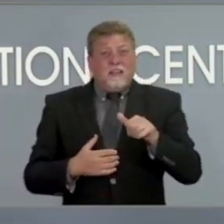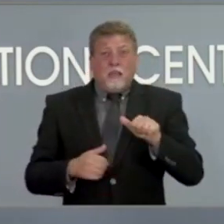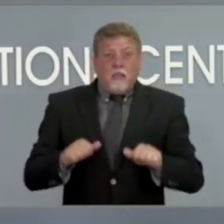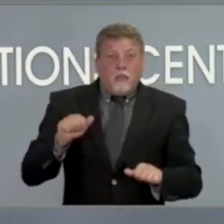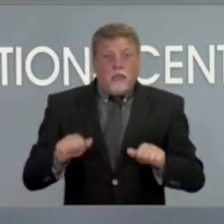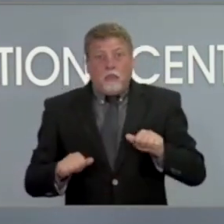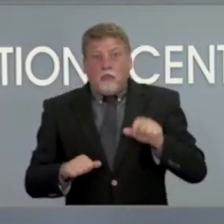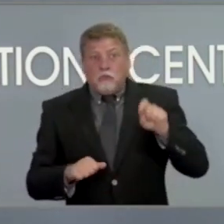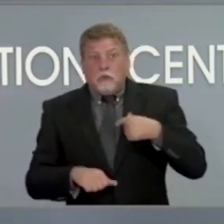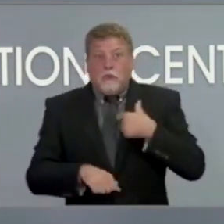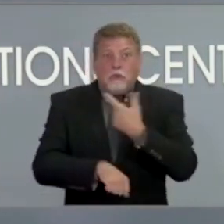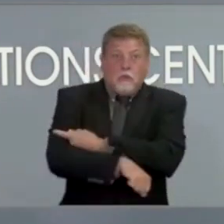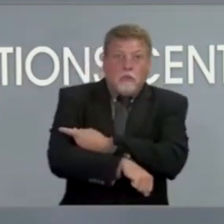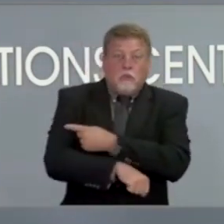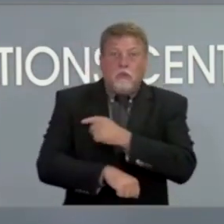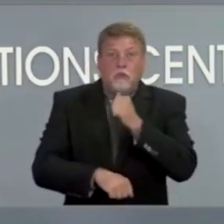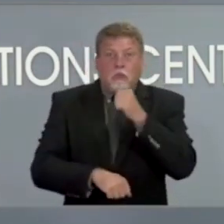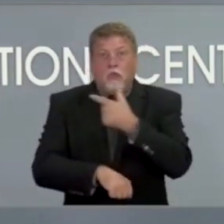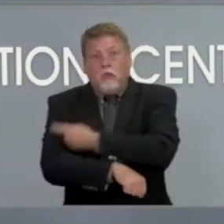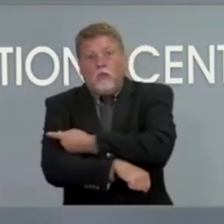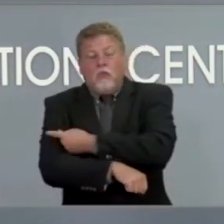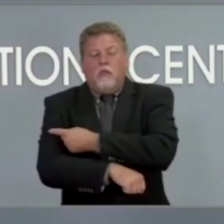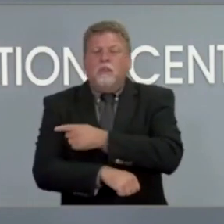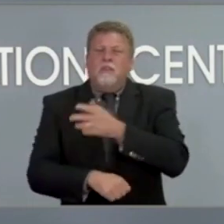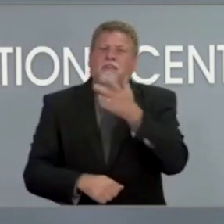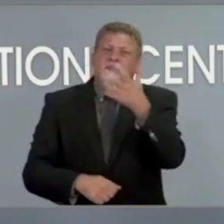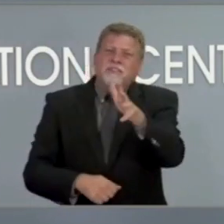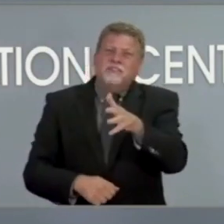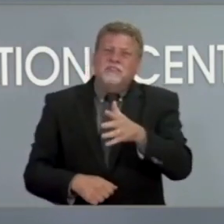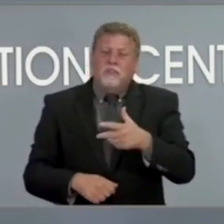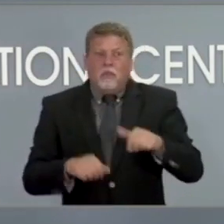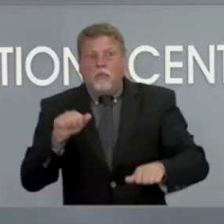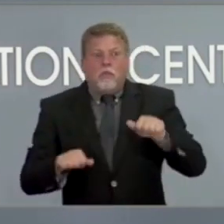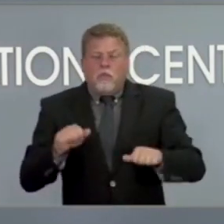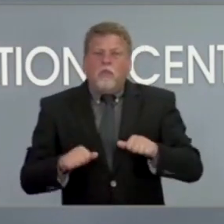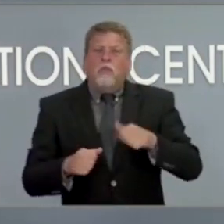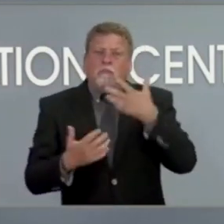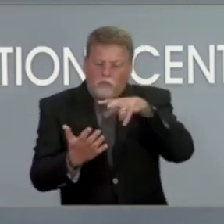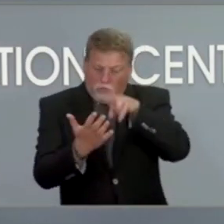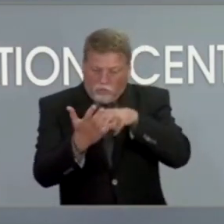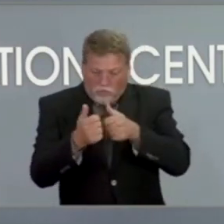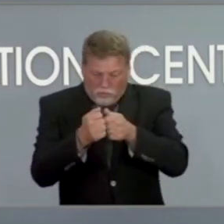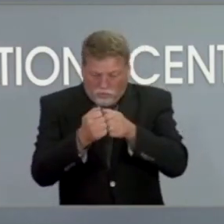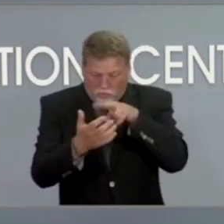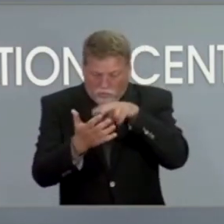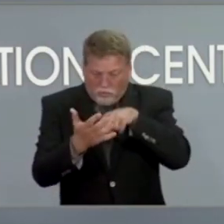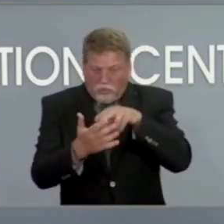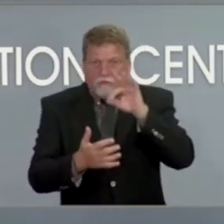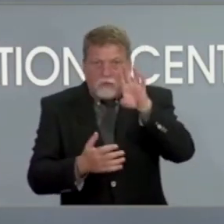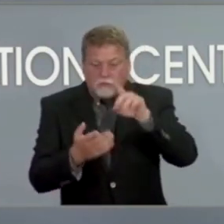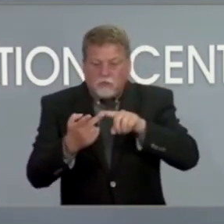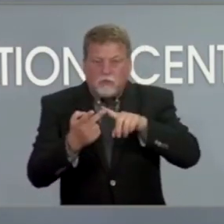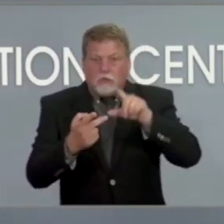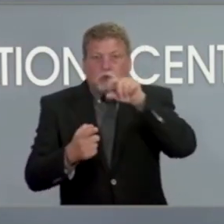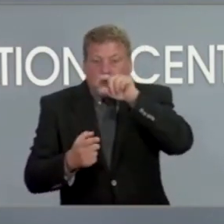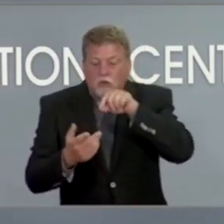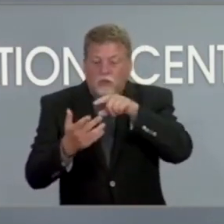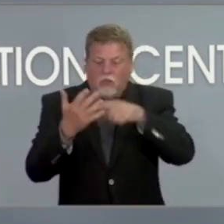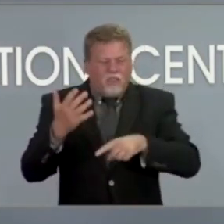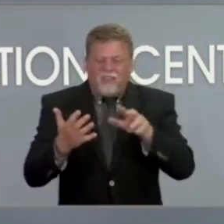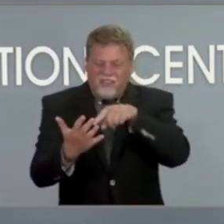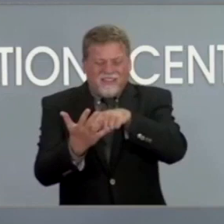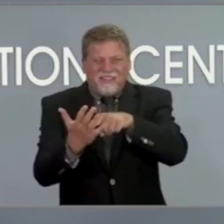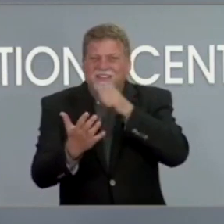get off social media and get on the phone with your doctor? That's the best place for accurate